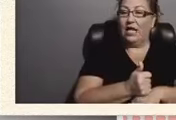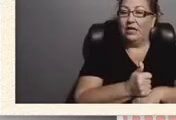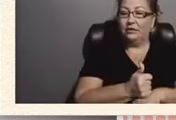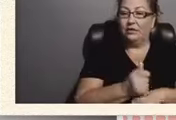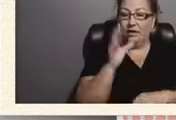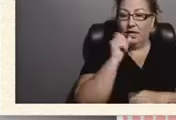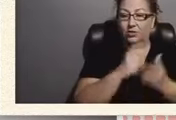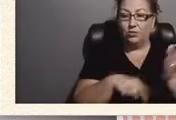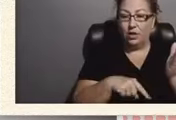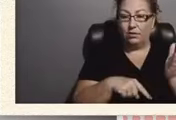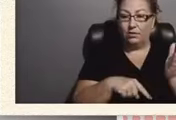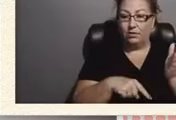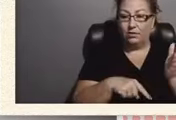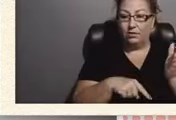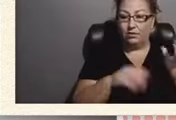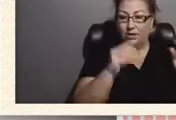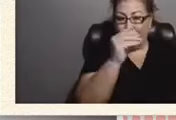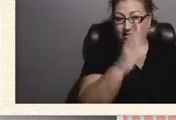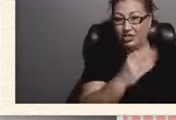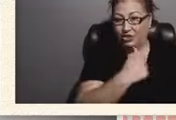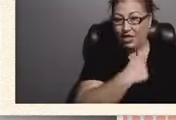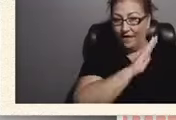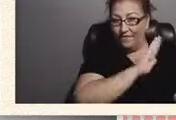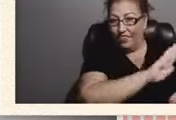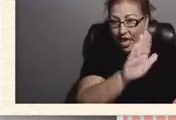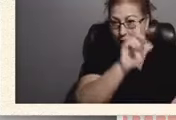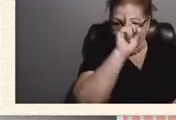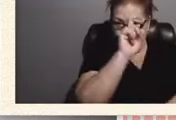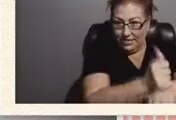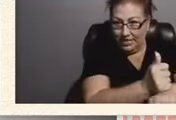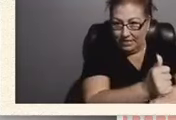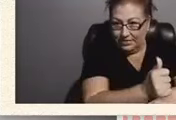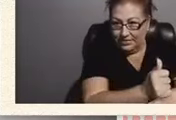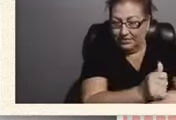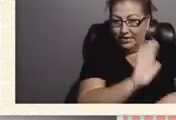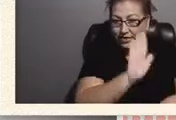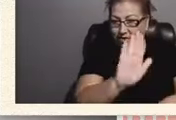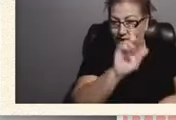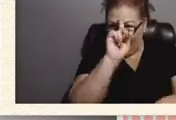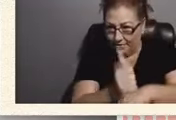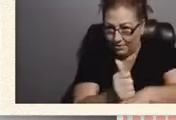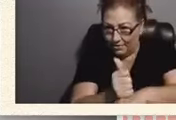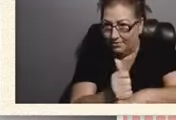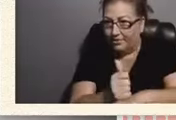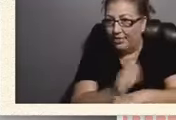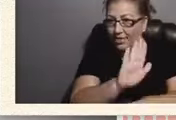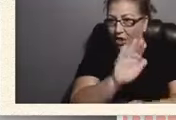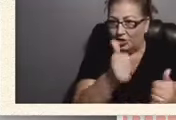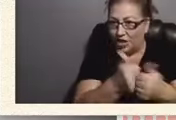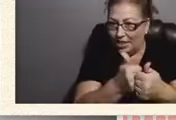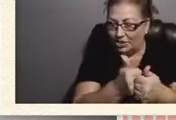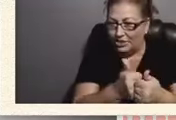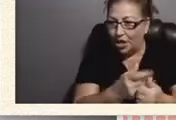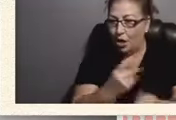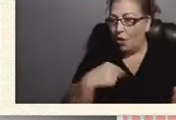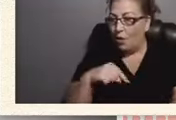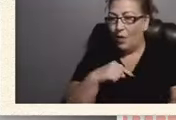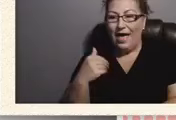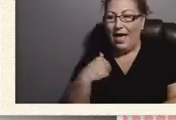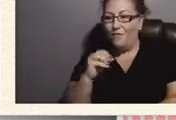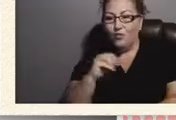The teachers have their own mindsets, their own challenges. And we have no clue